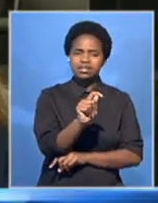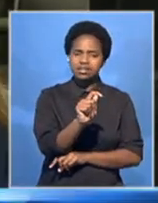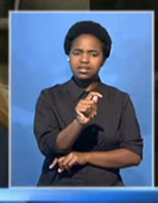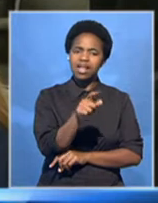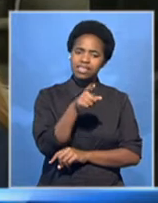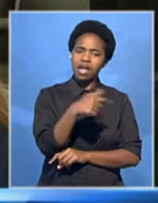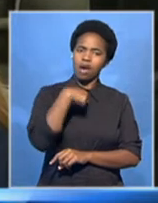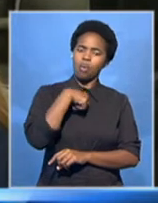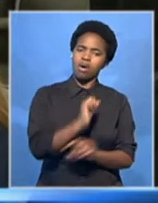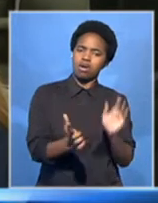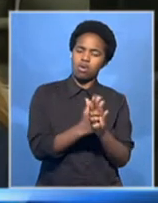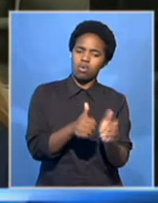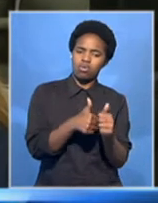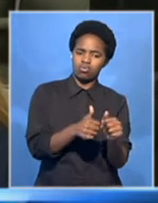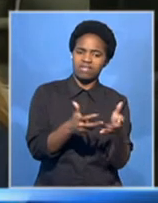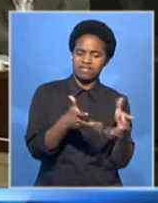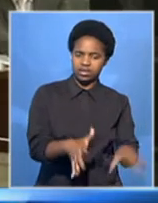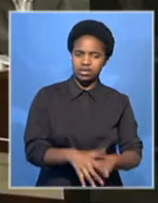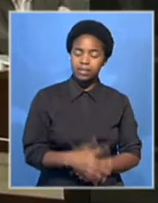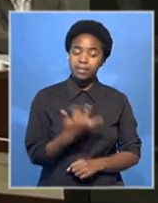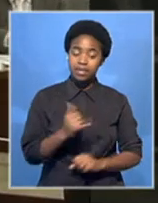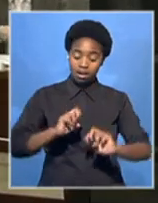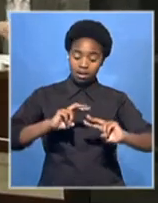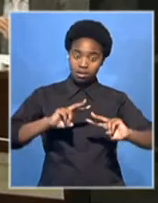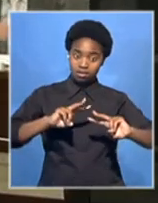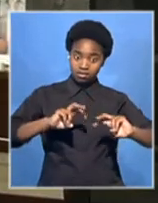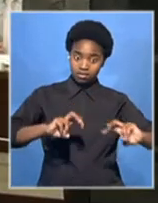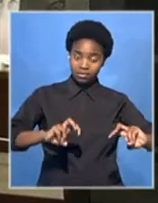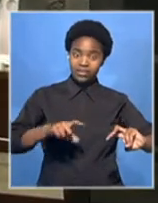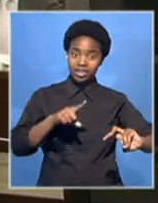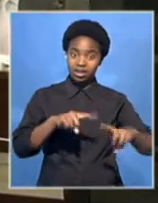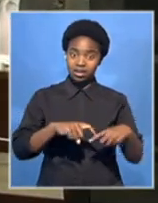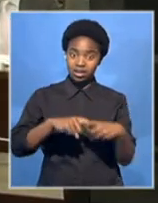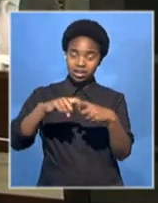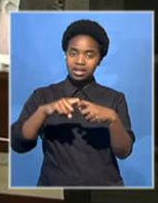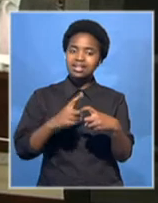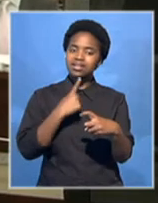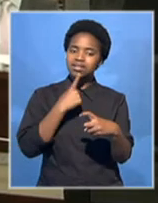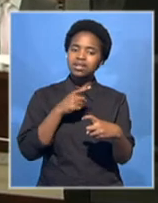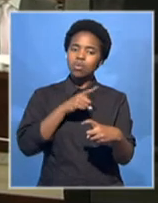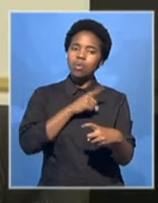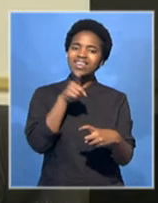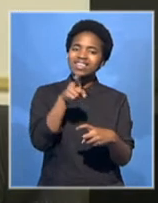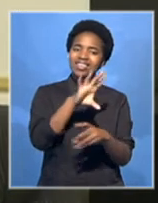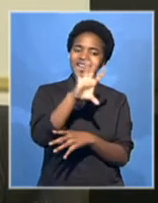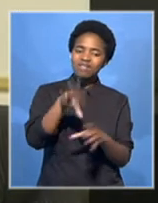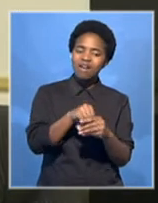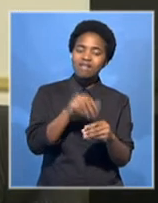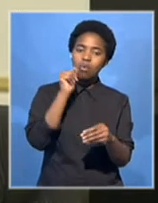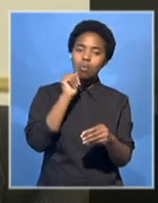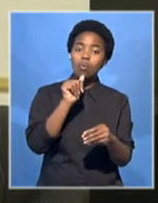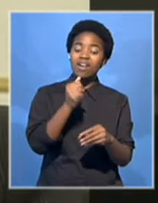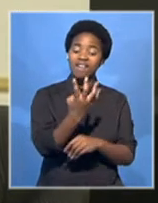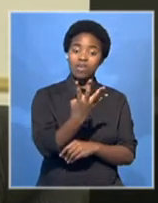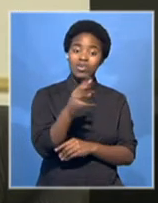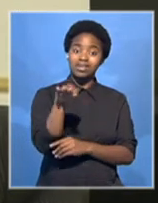overseeing some of the country's crucial investigations. His suspension stems from his alleged involvement in the rendition of